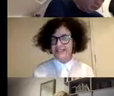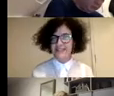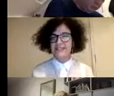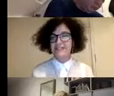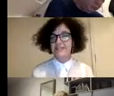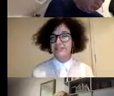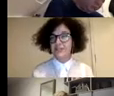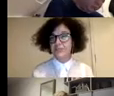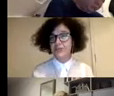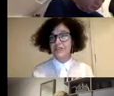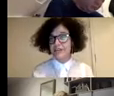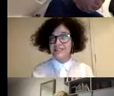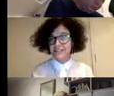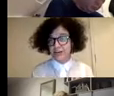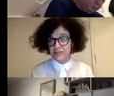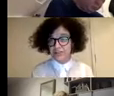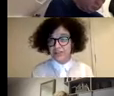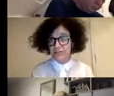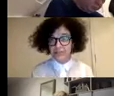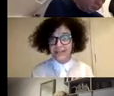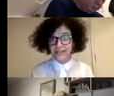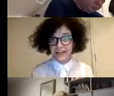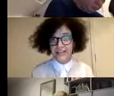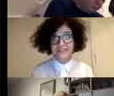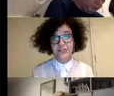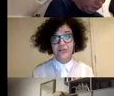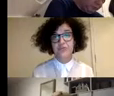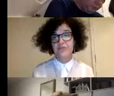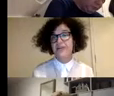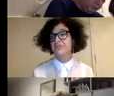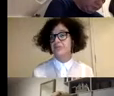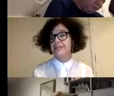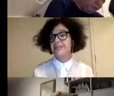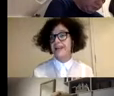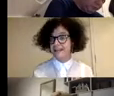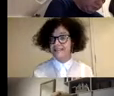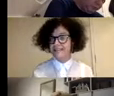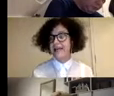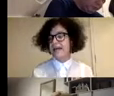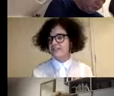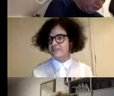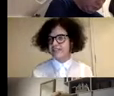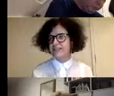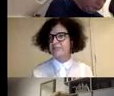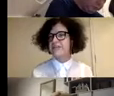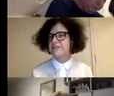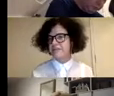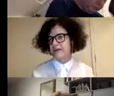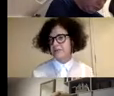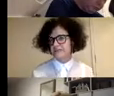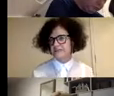that the human rights council recognize the human right to clean, healthy and sustainable